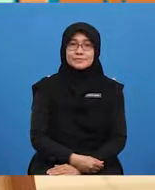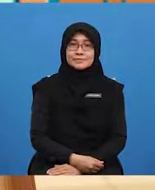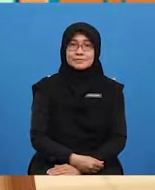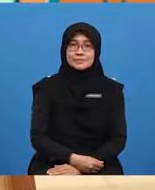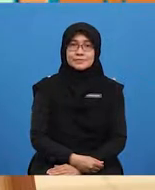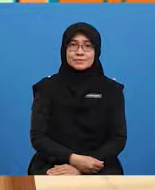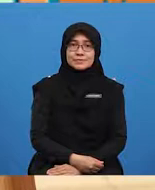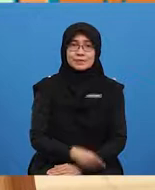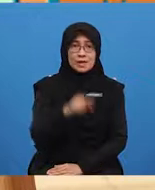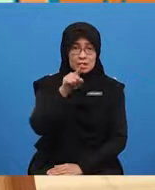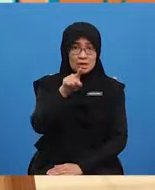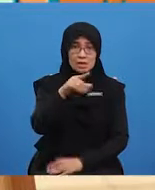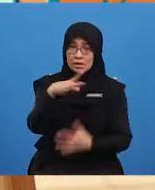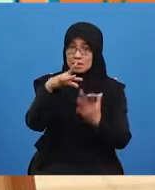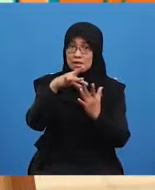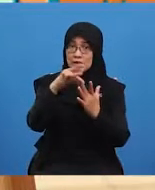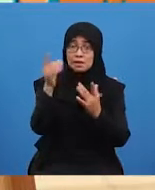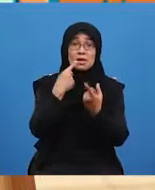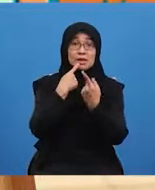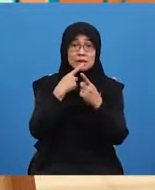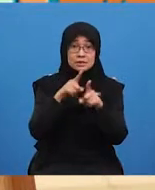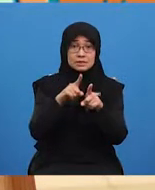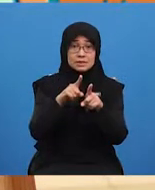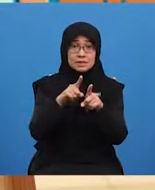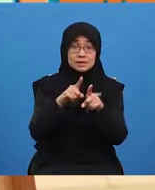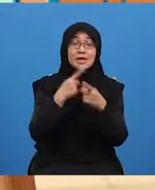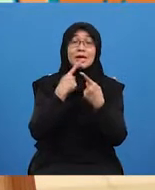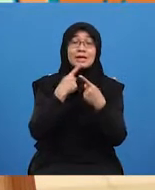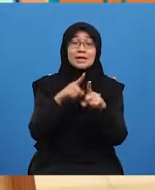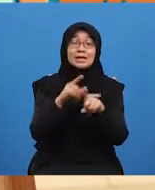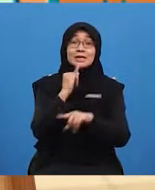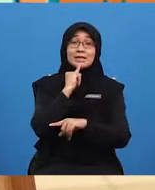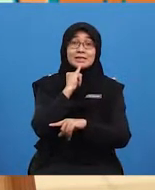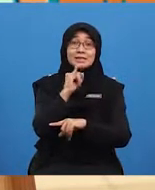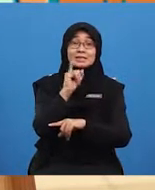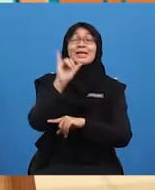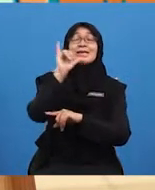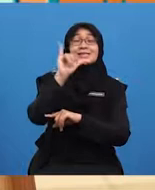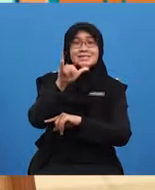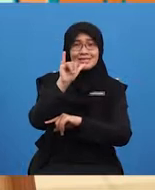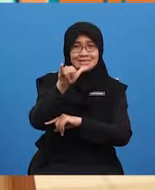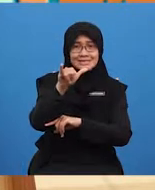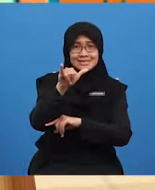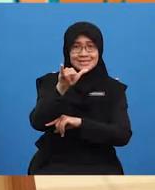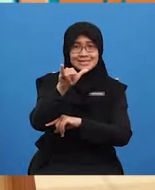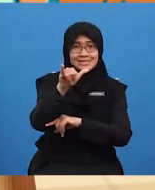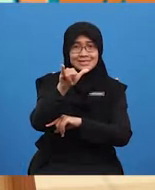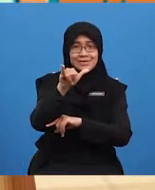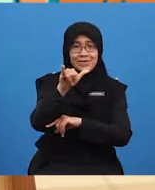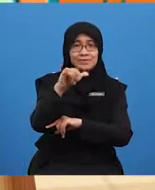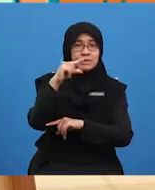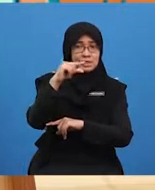Have you chosen your answer? The answer is yes. Actually,